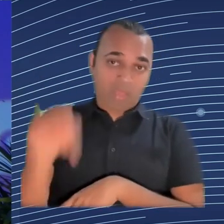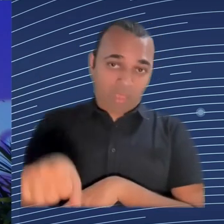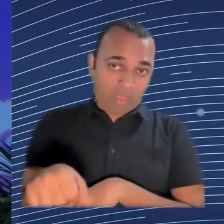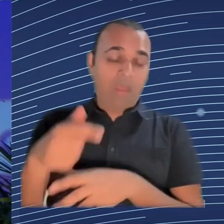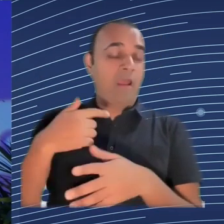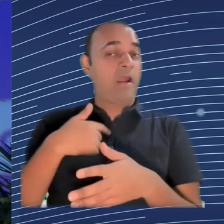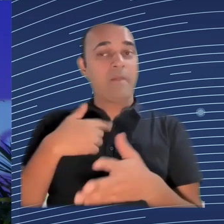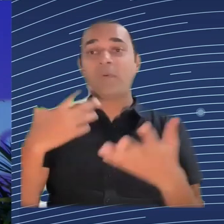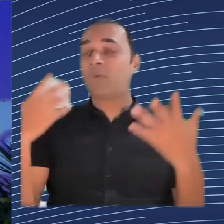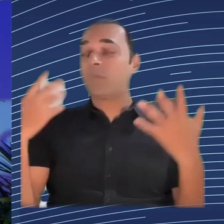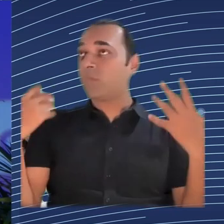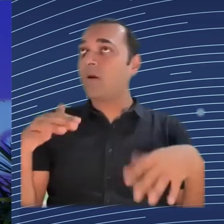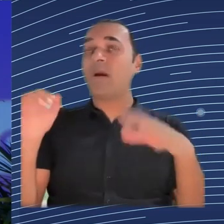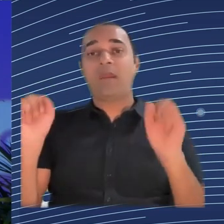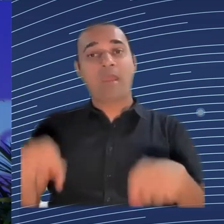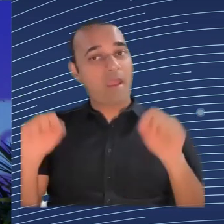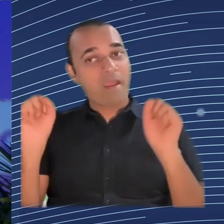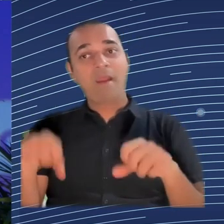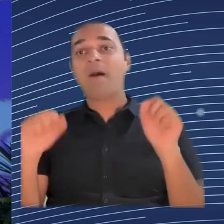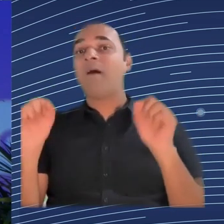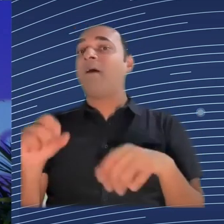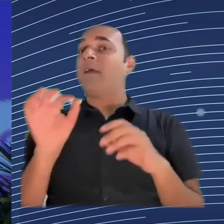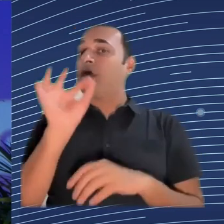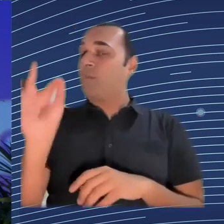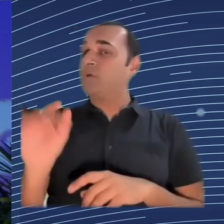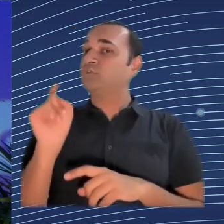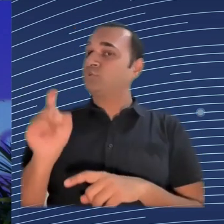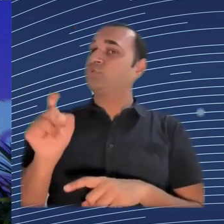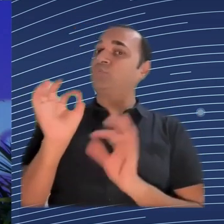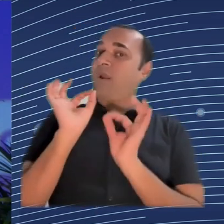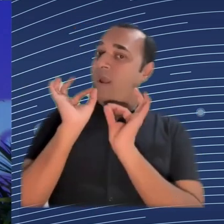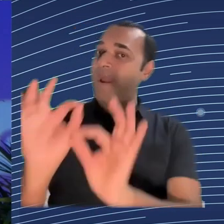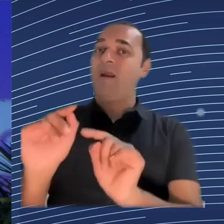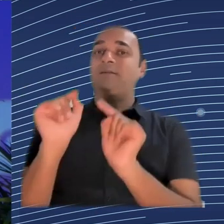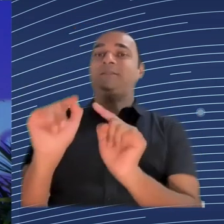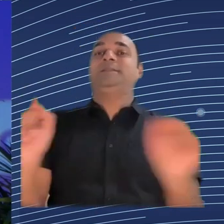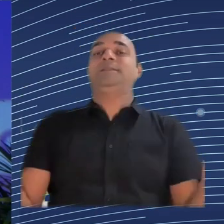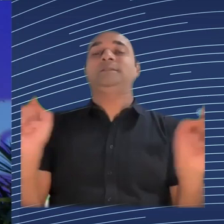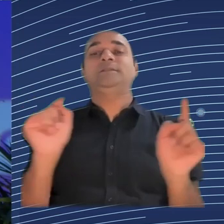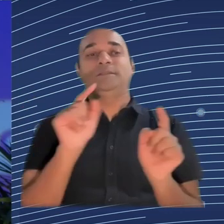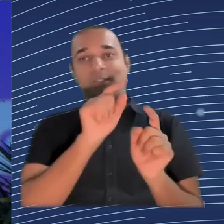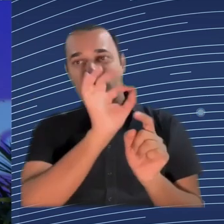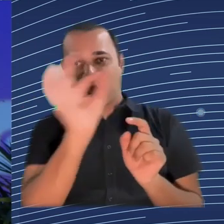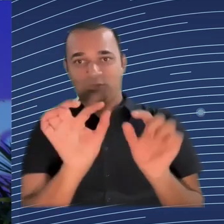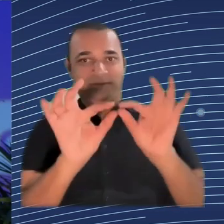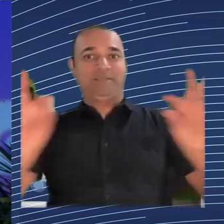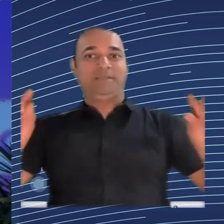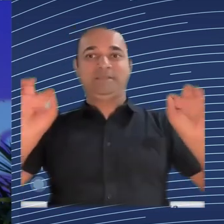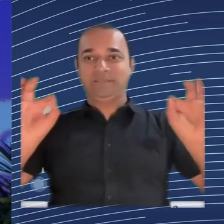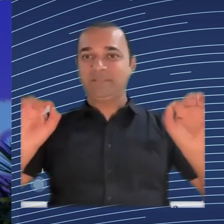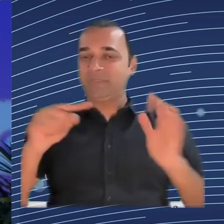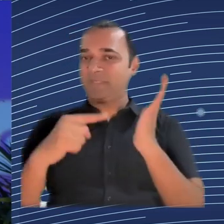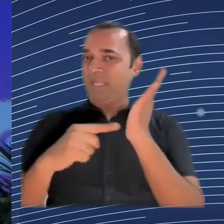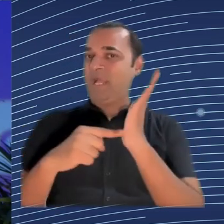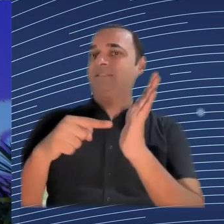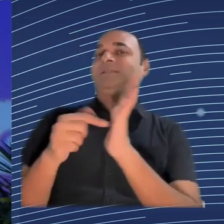organizations at many different levels. And the issue there is always, first of all, to try and understand and explain what